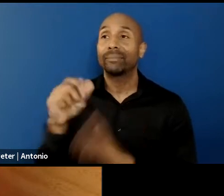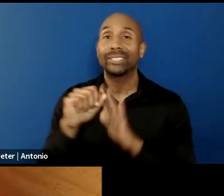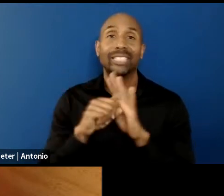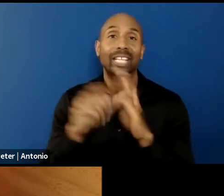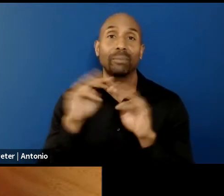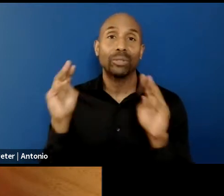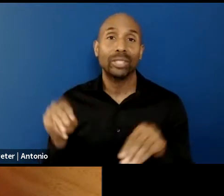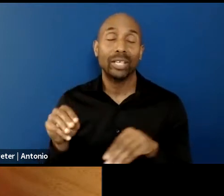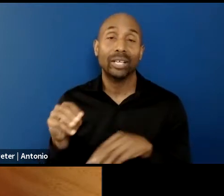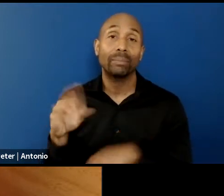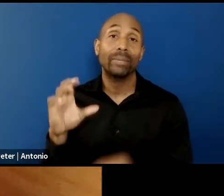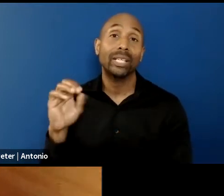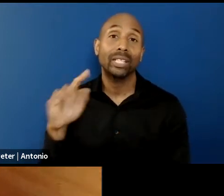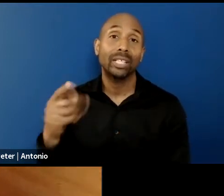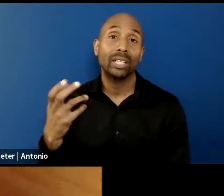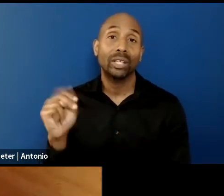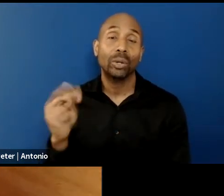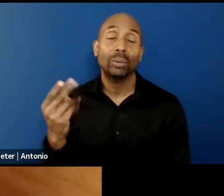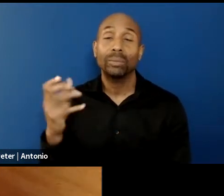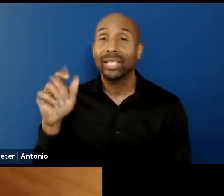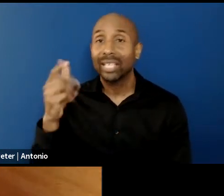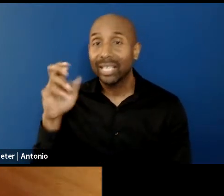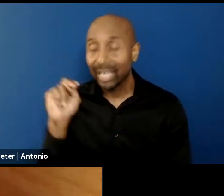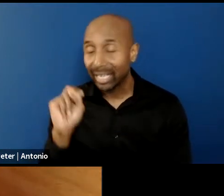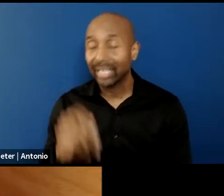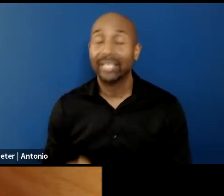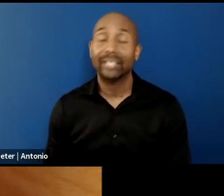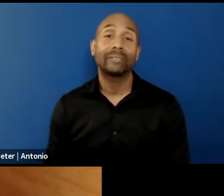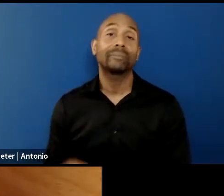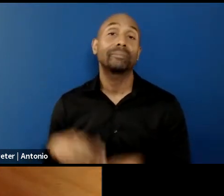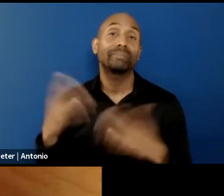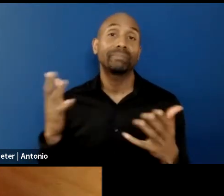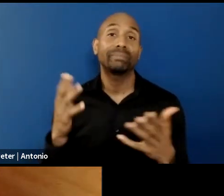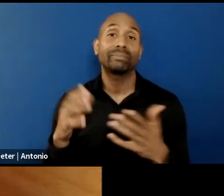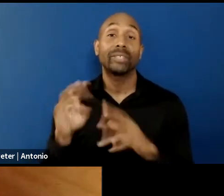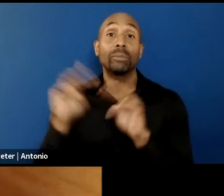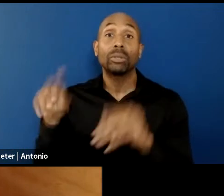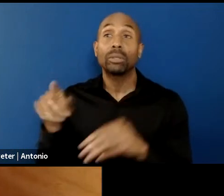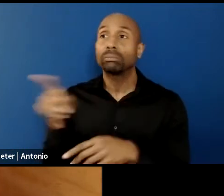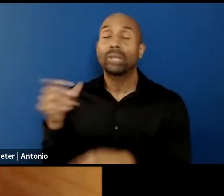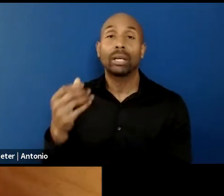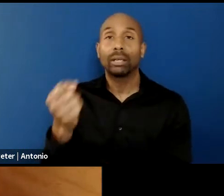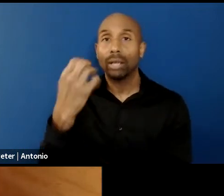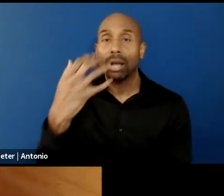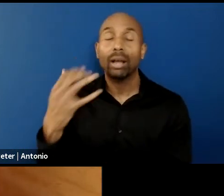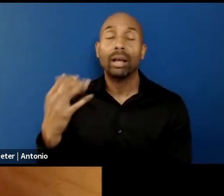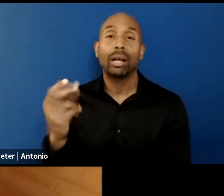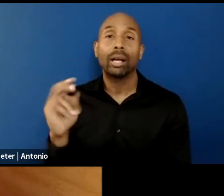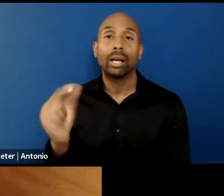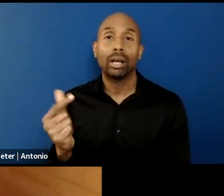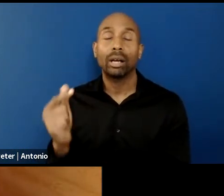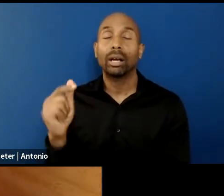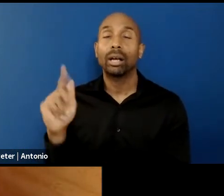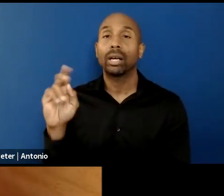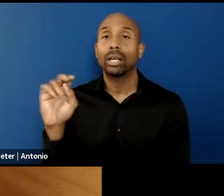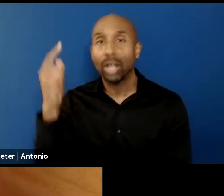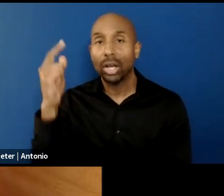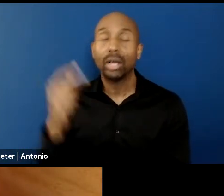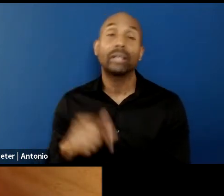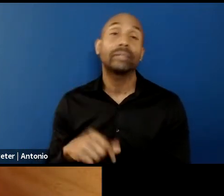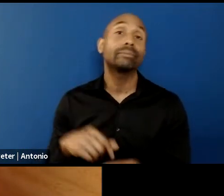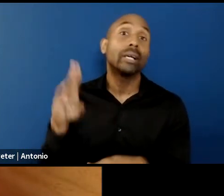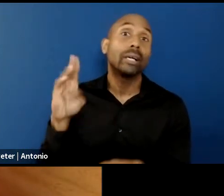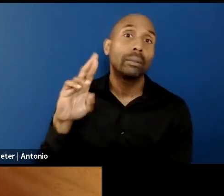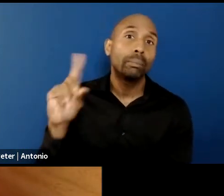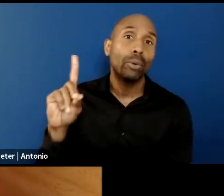Plus Museum in Hong Kong, the CAPC Musee d'Art Contemporain in Bordeaux. And you also showed that the Aspen Art Museum, the